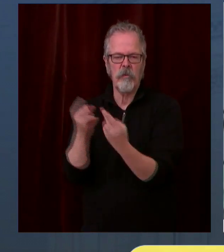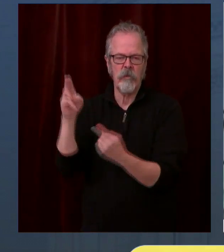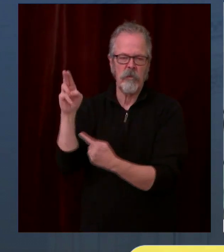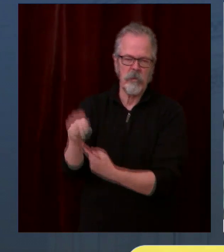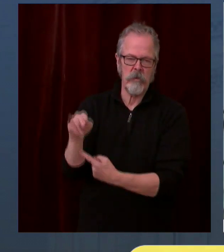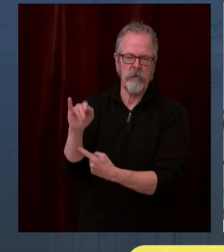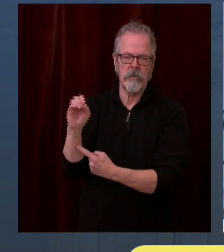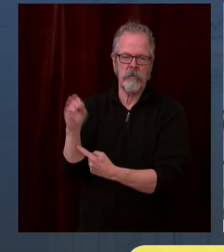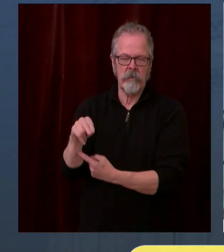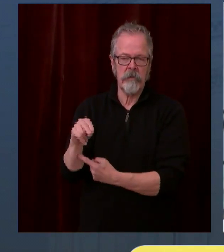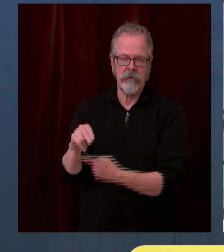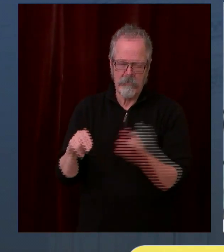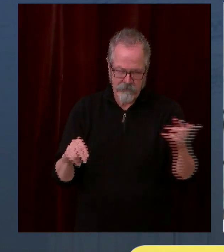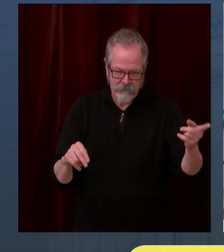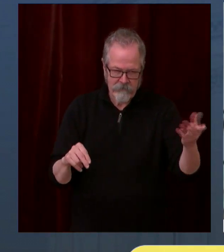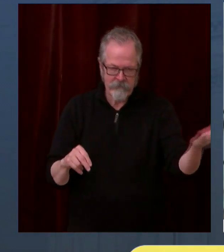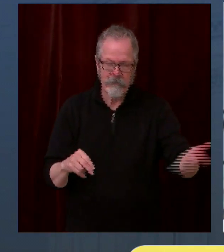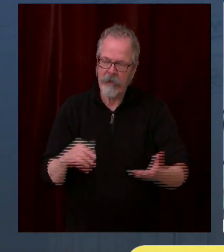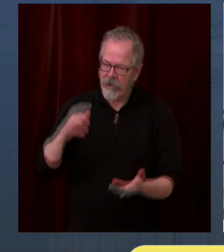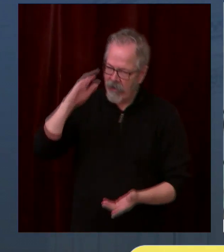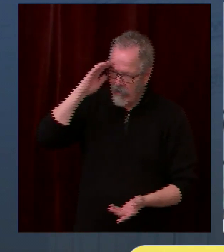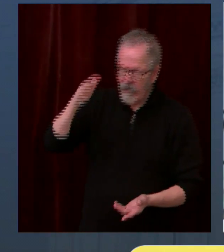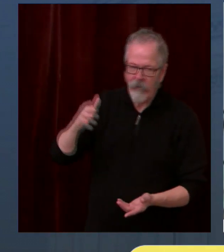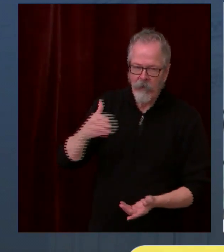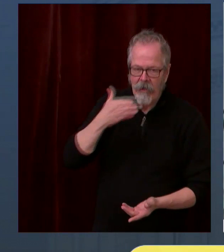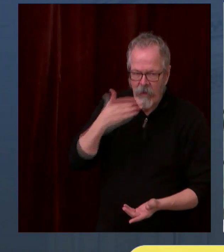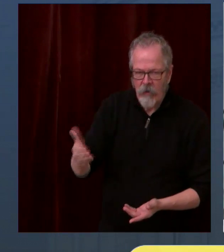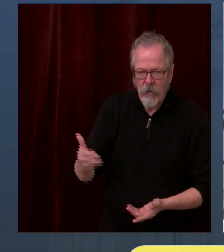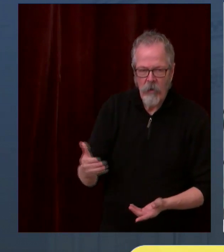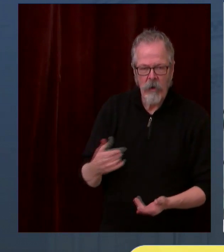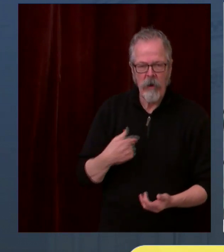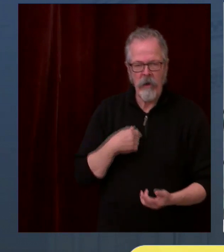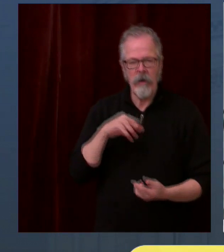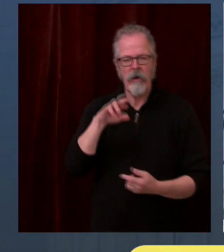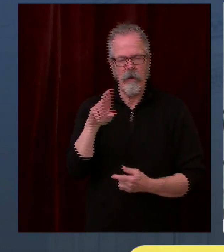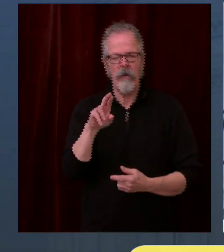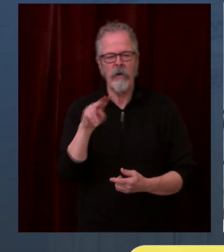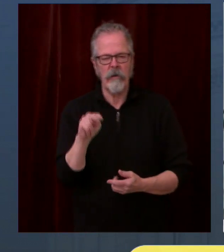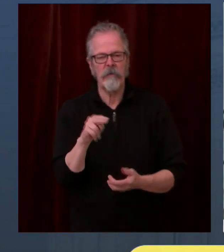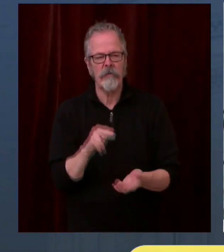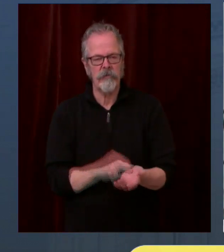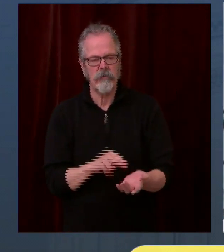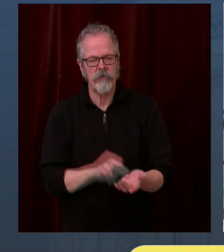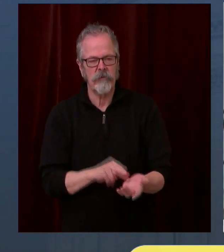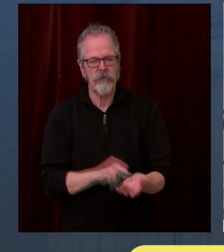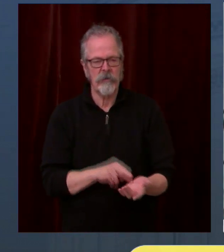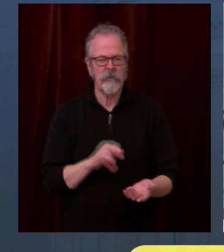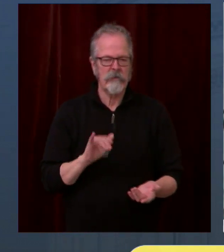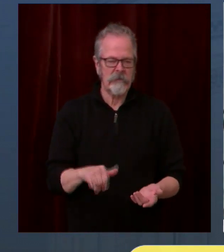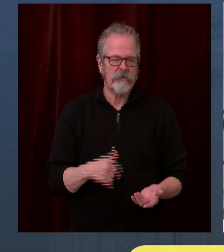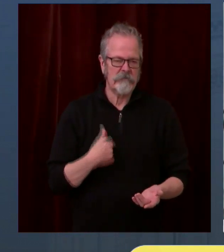1199. We are representing over 30,000 healthcare workers across Washington State,